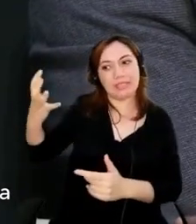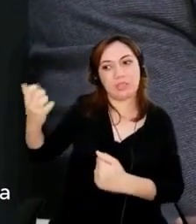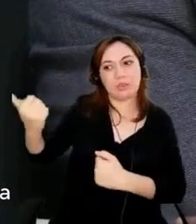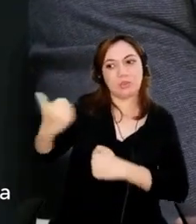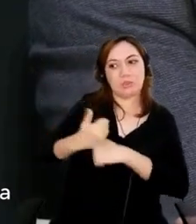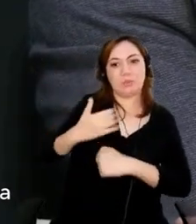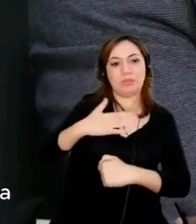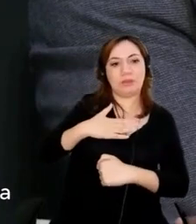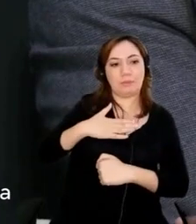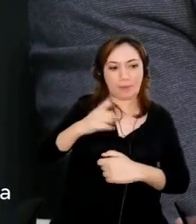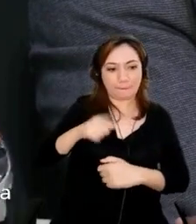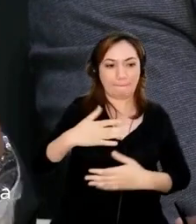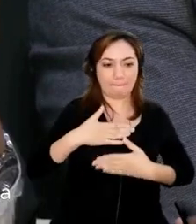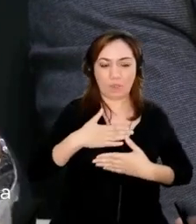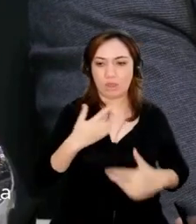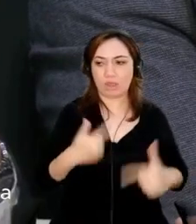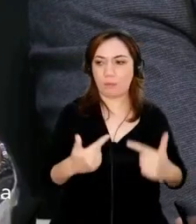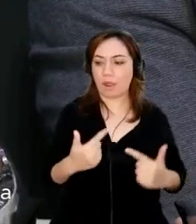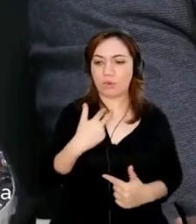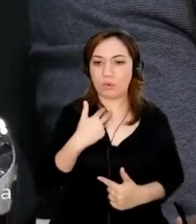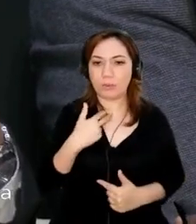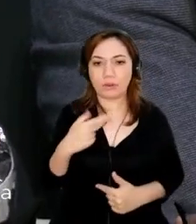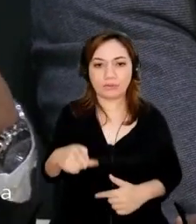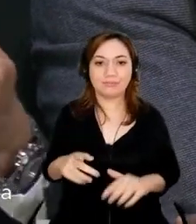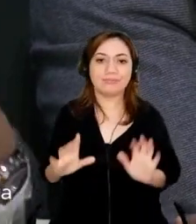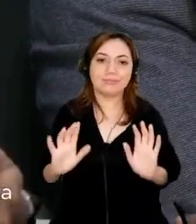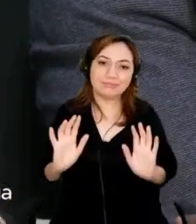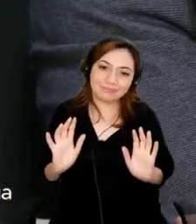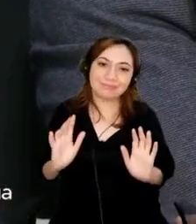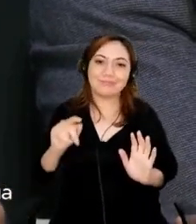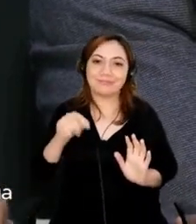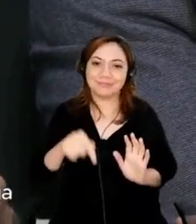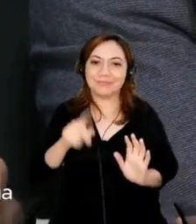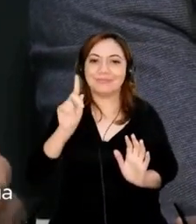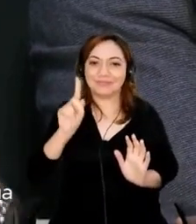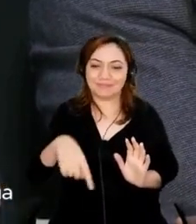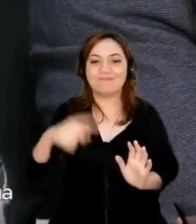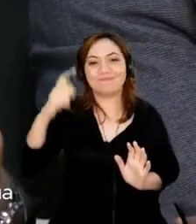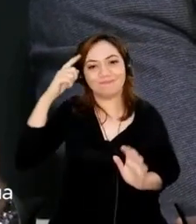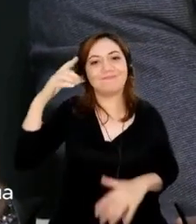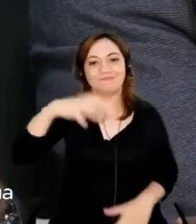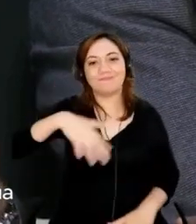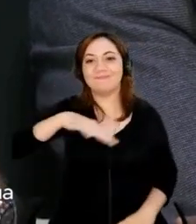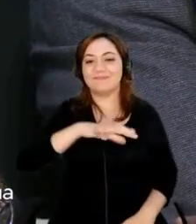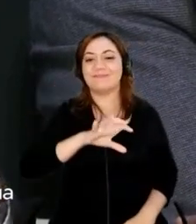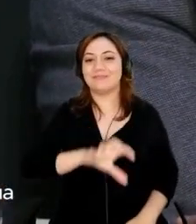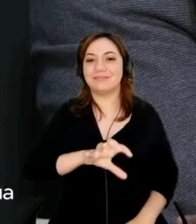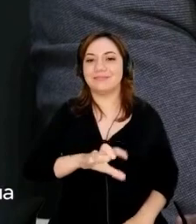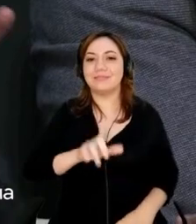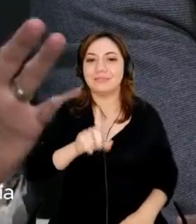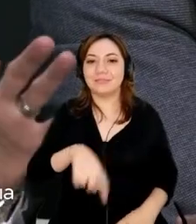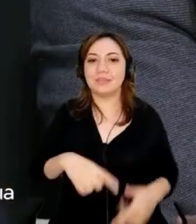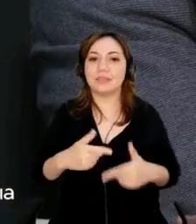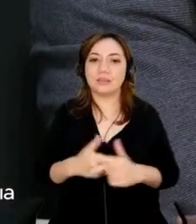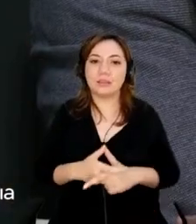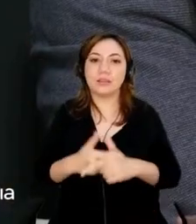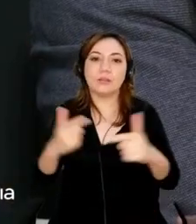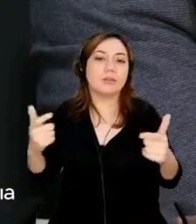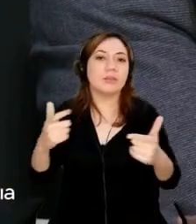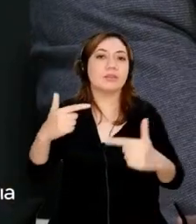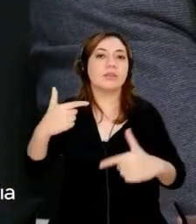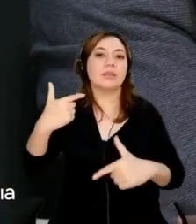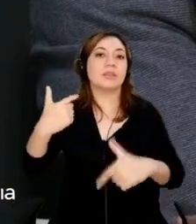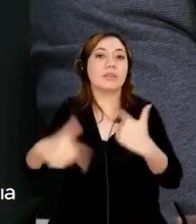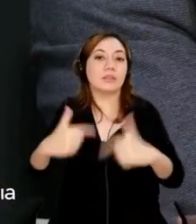in their head. So I think that a multiple-step program there to introduce AI where you say, well, this is going to